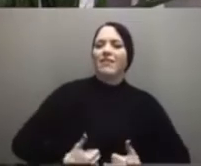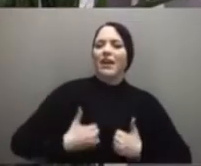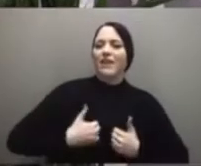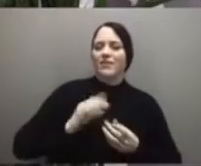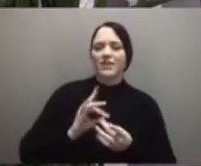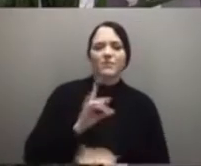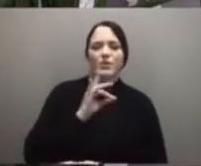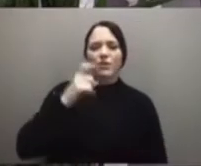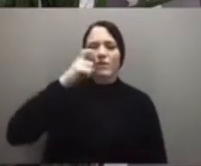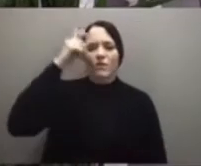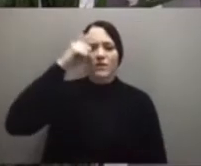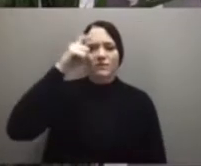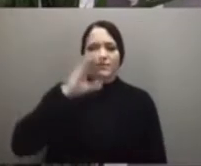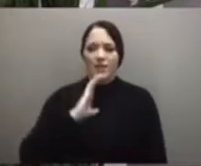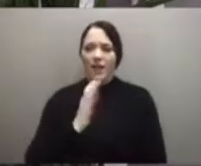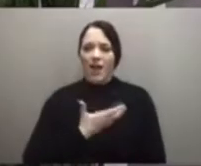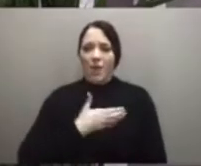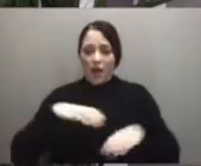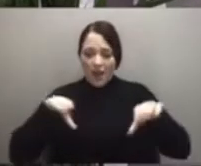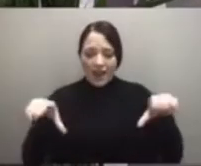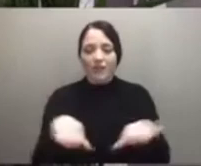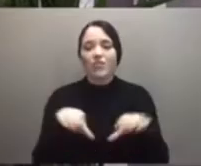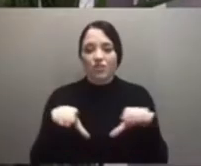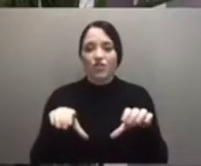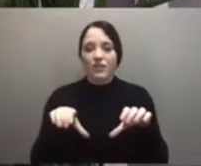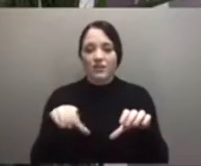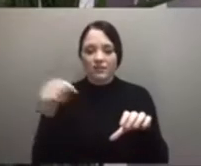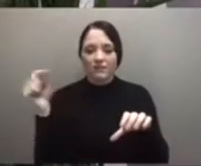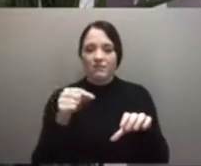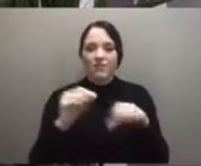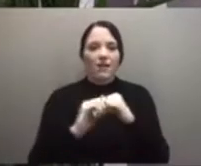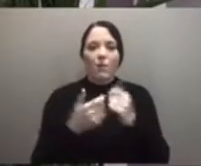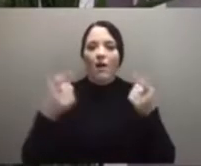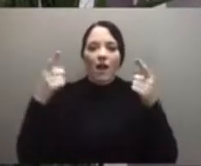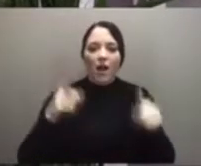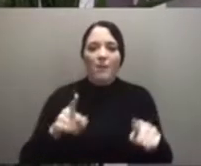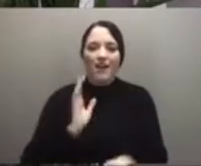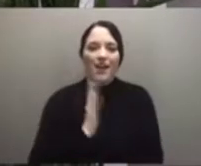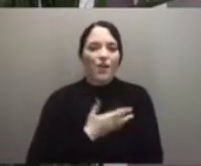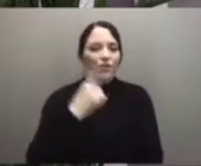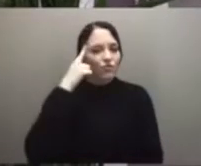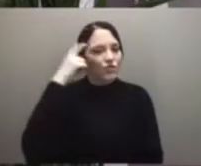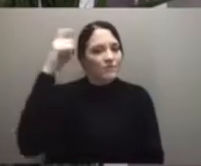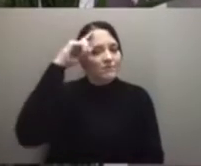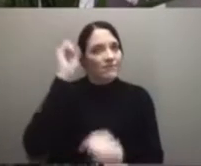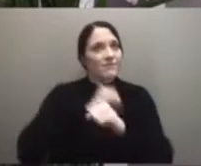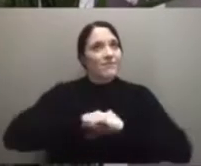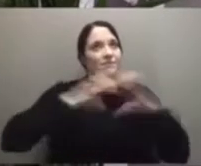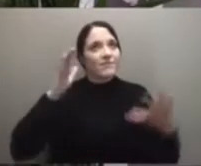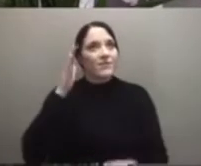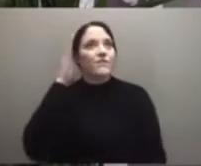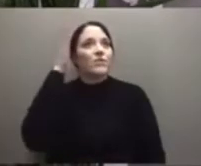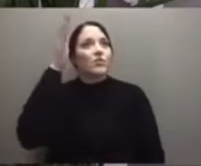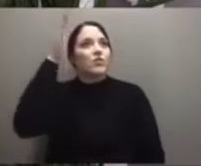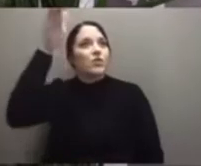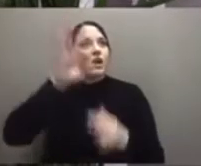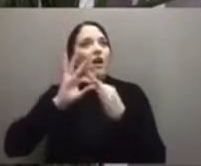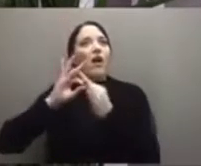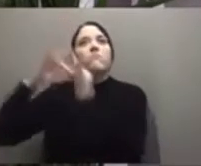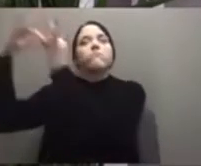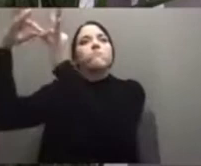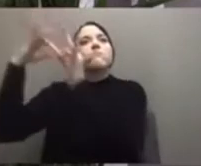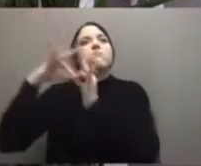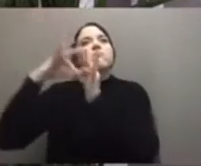actions are born out of a dream and vision for a future in communion with the God of our understanding